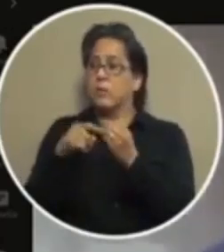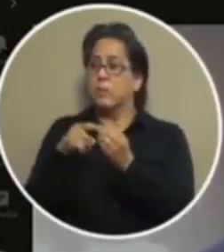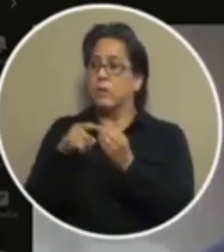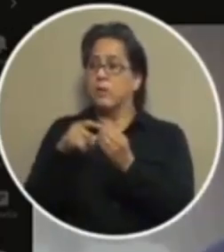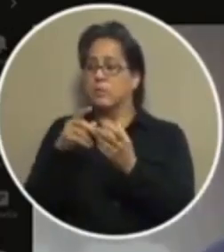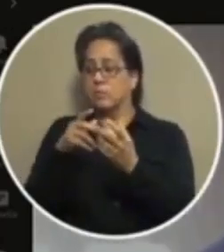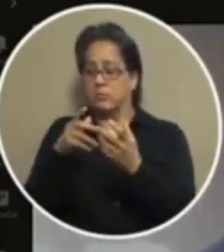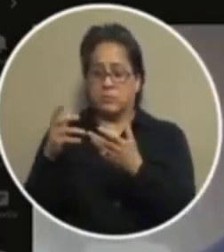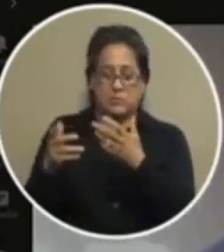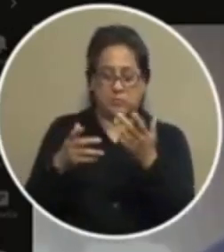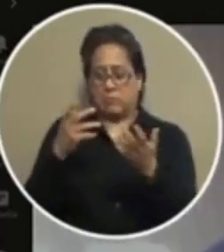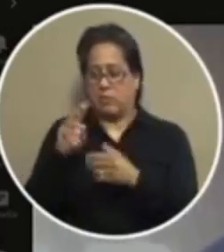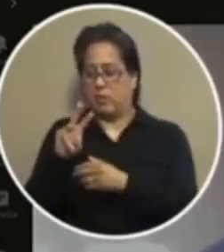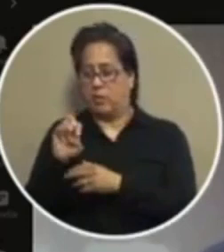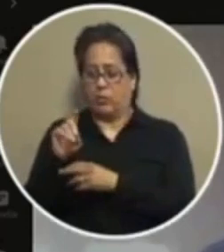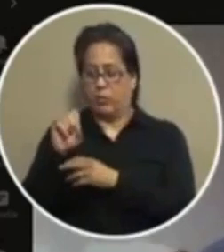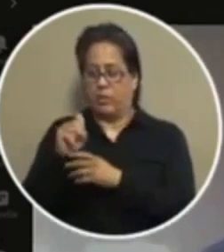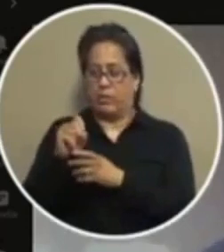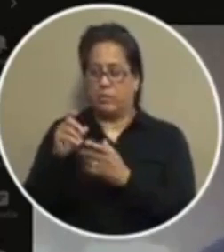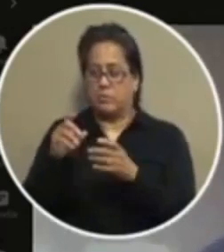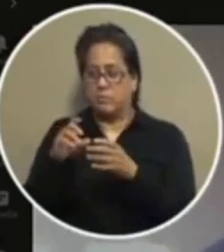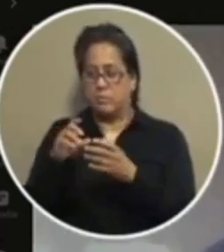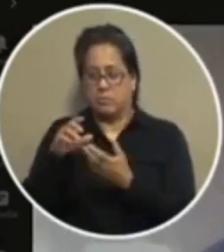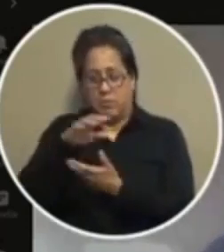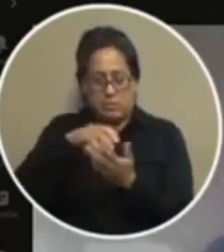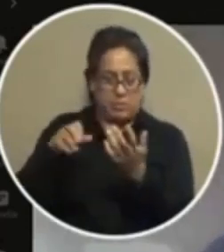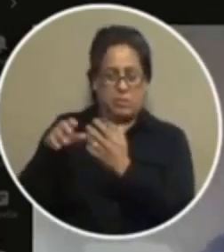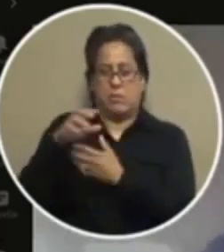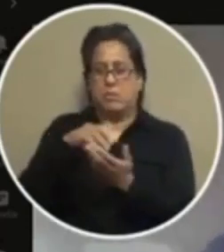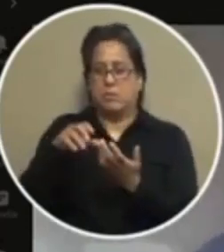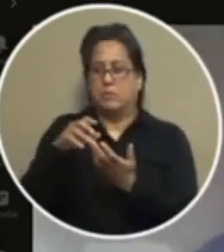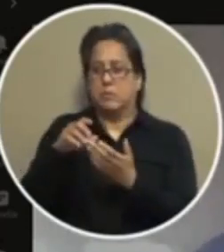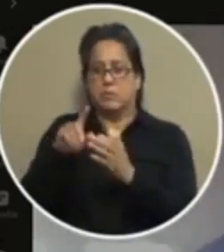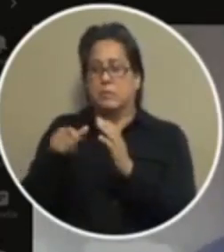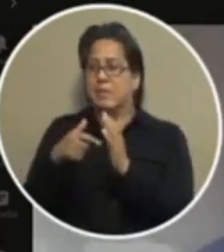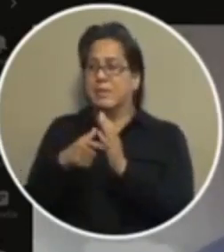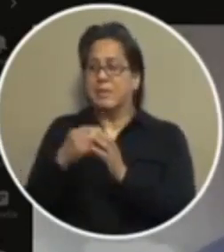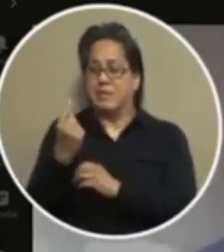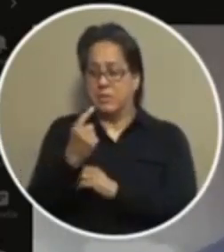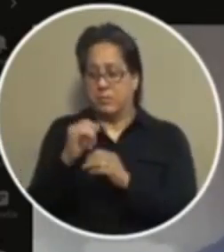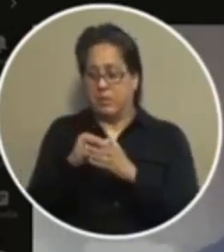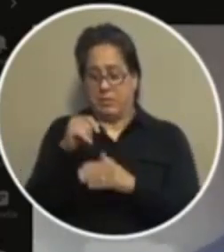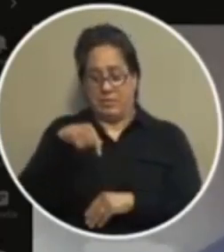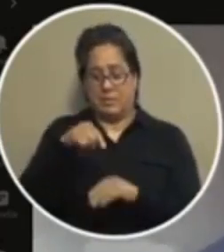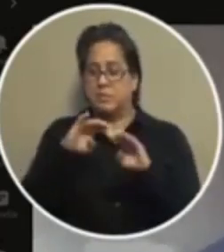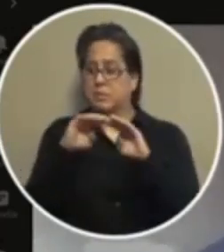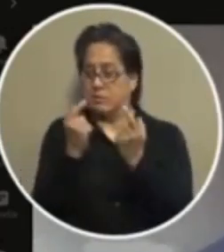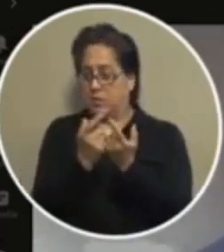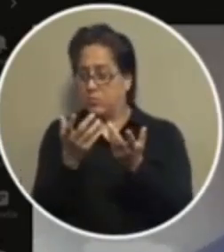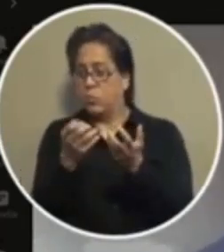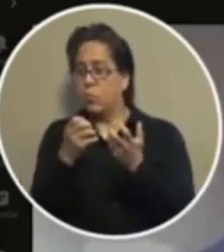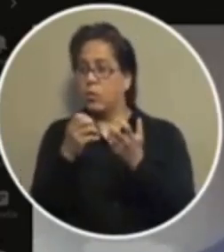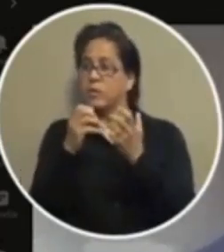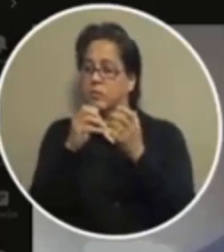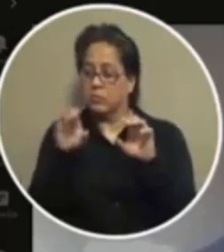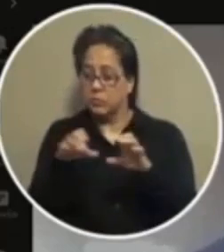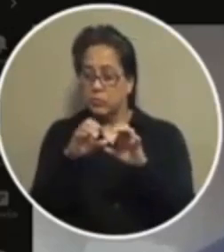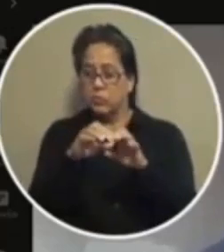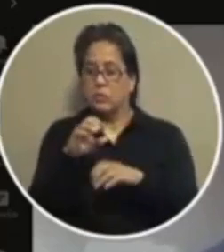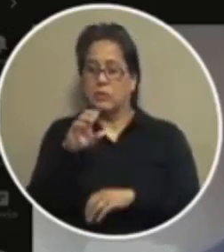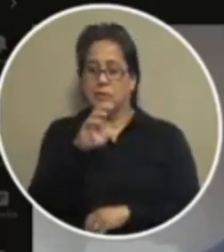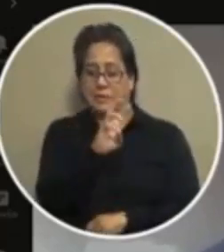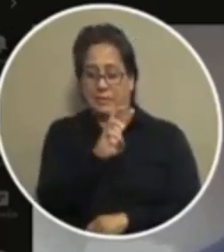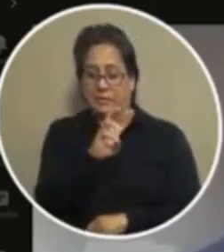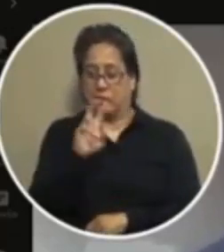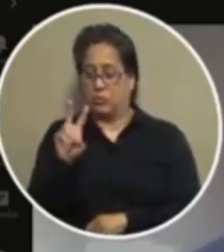the weeds and all this stuff like you know this is something that this council wanted to explore six to two